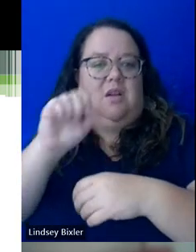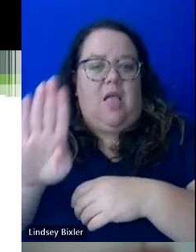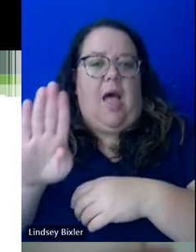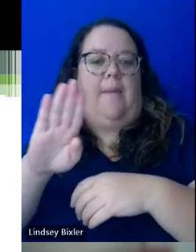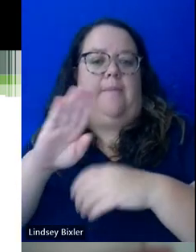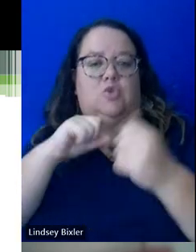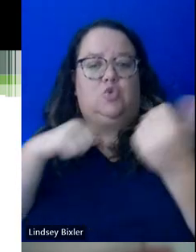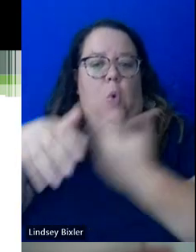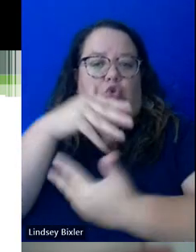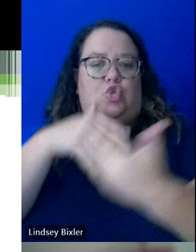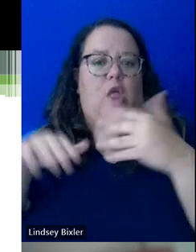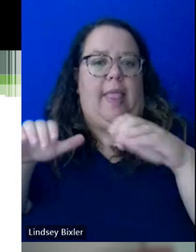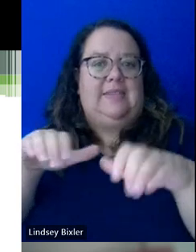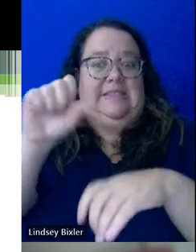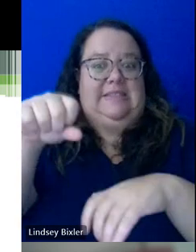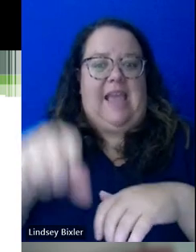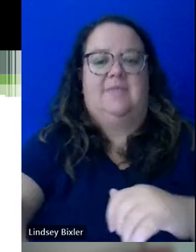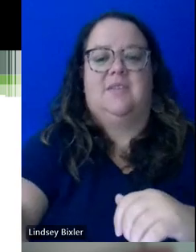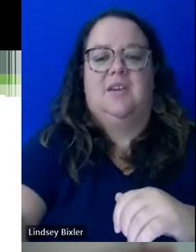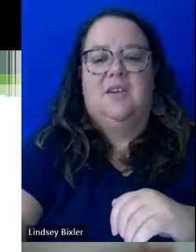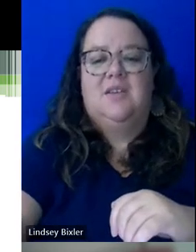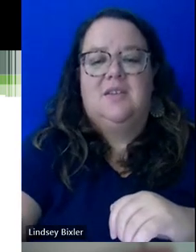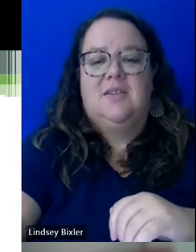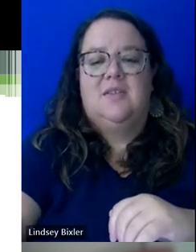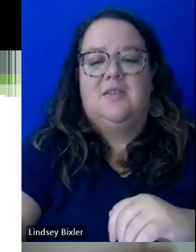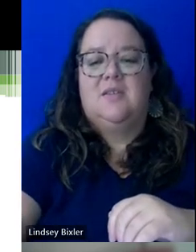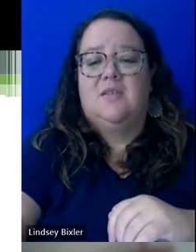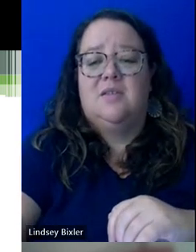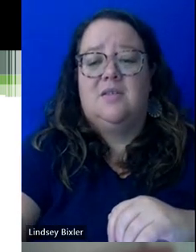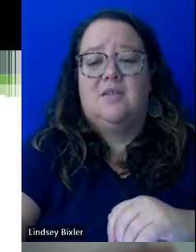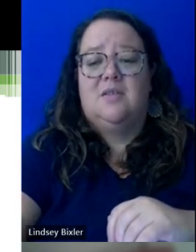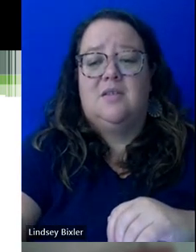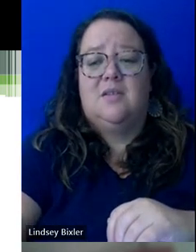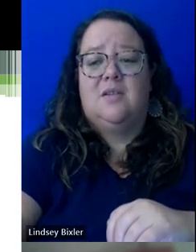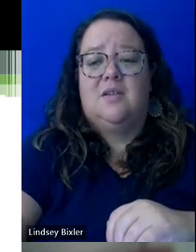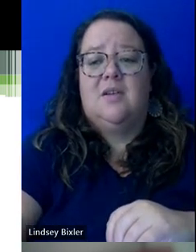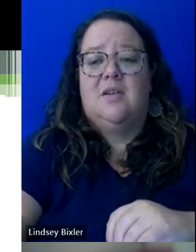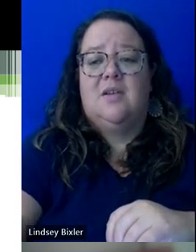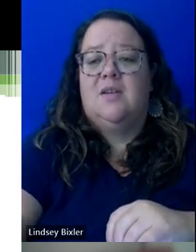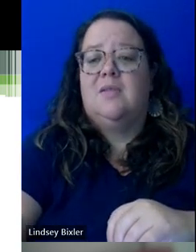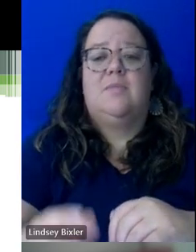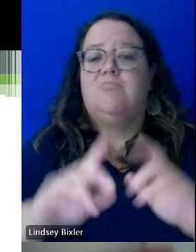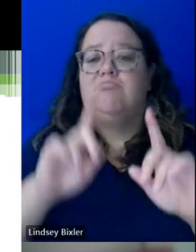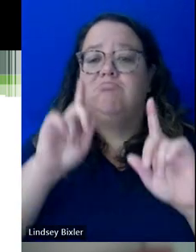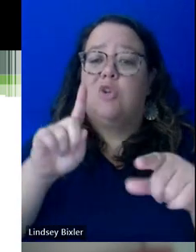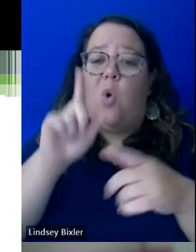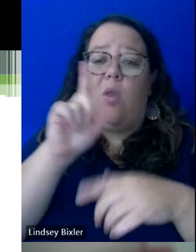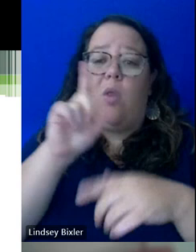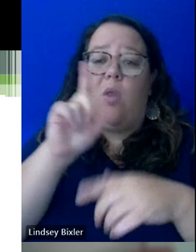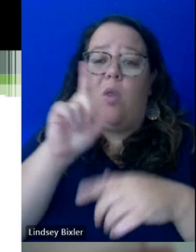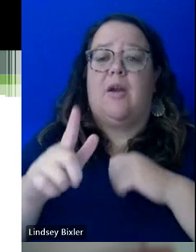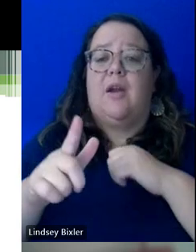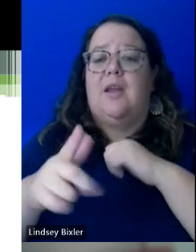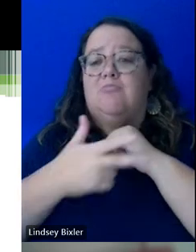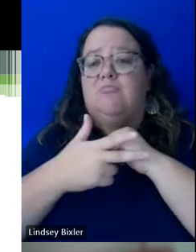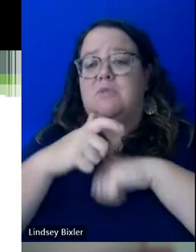activities they want to. But also to get in the habit of going to the library, reserving time for studying, things like that, waiting until the last